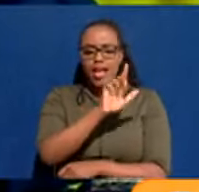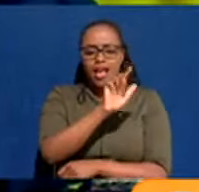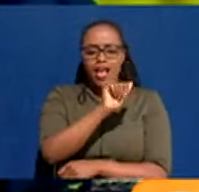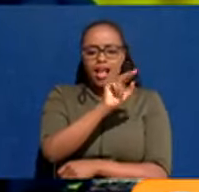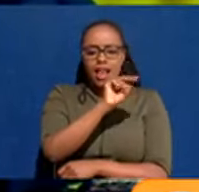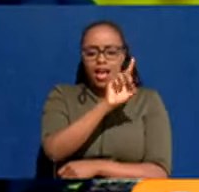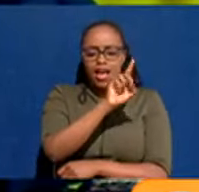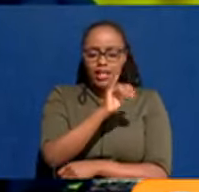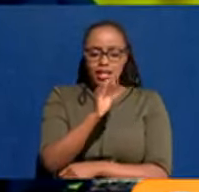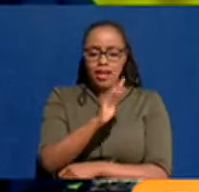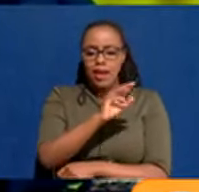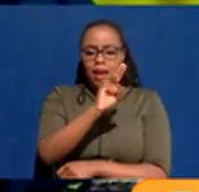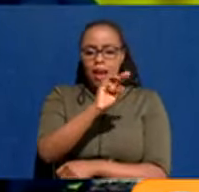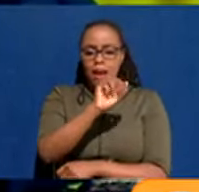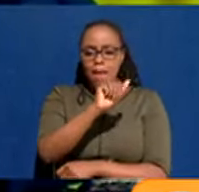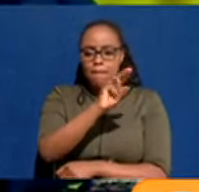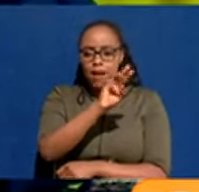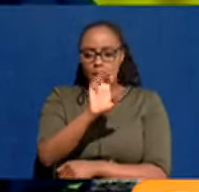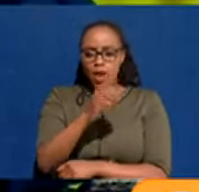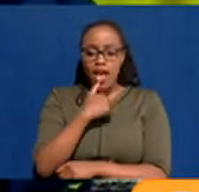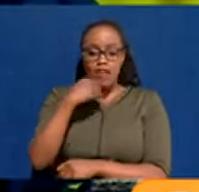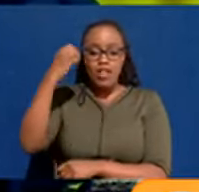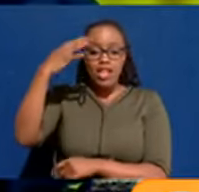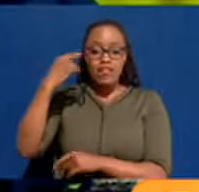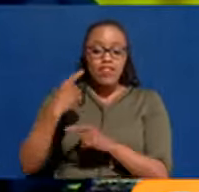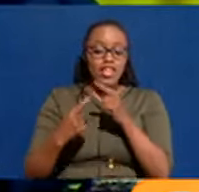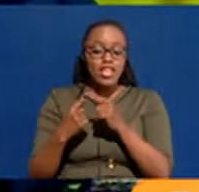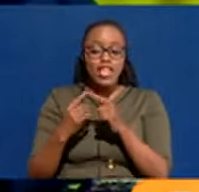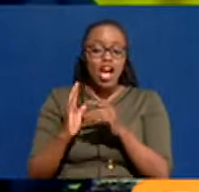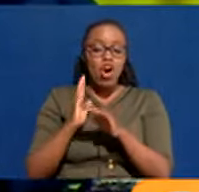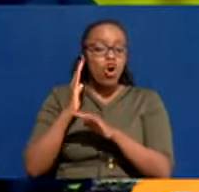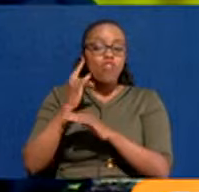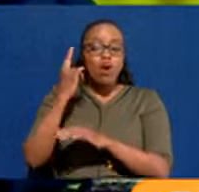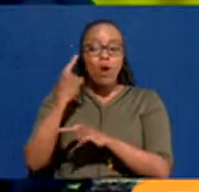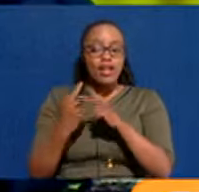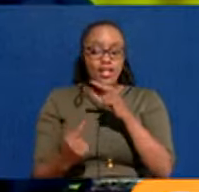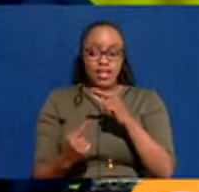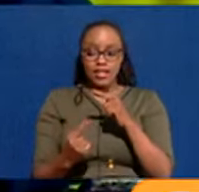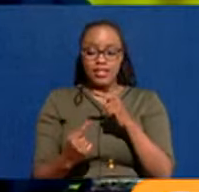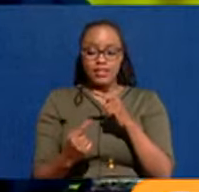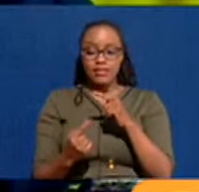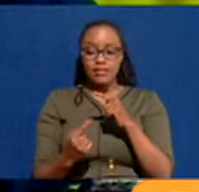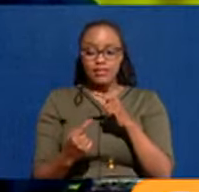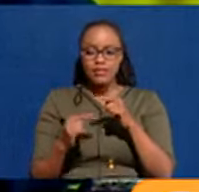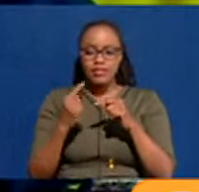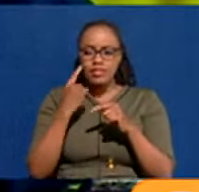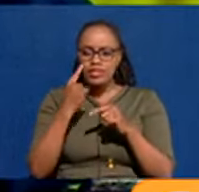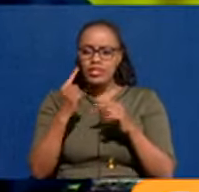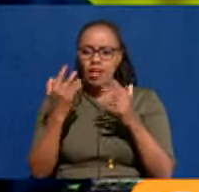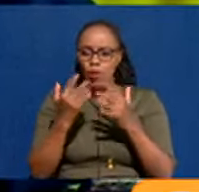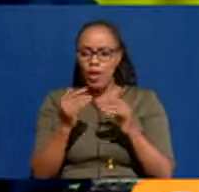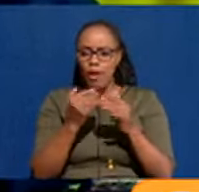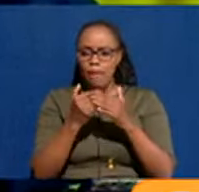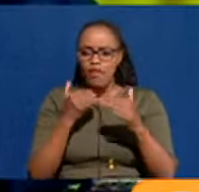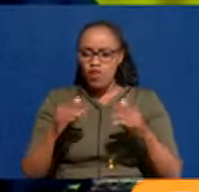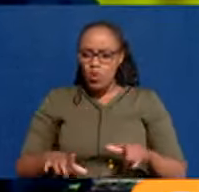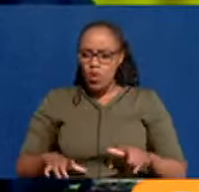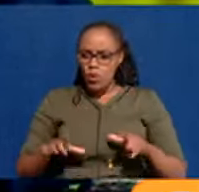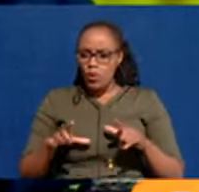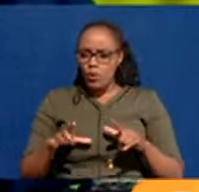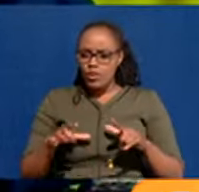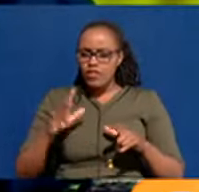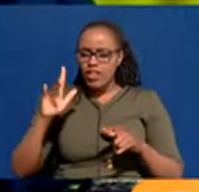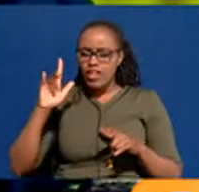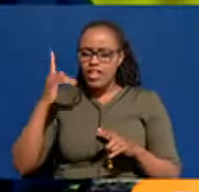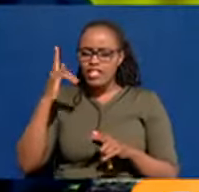hospital ward in Madhari. Has had no electricity for more than a year. If you look at, like, where we were the other day in